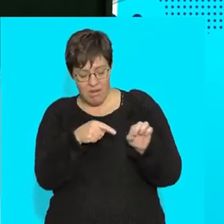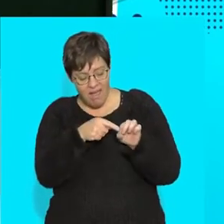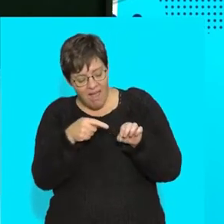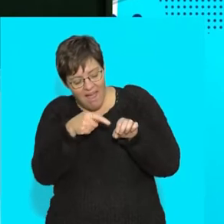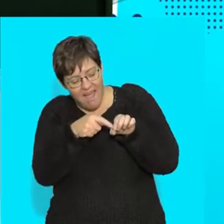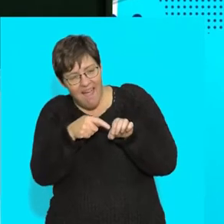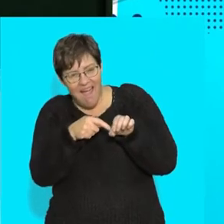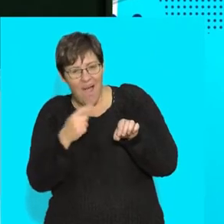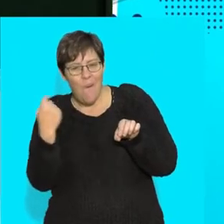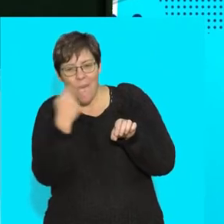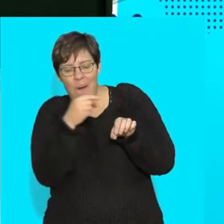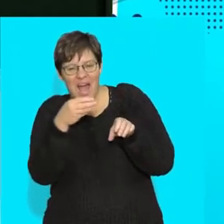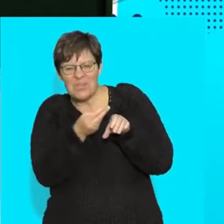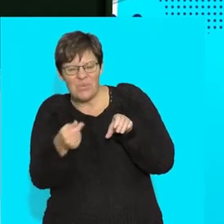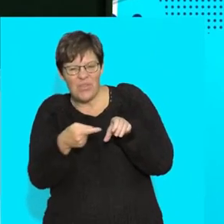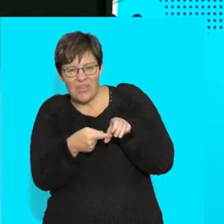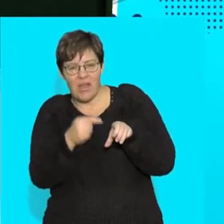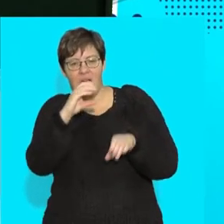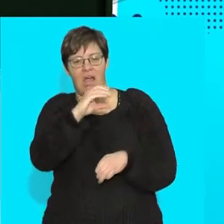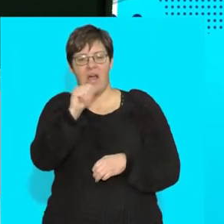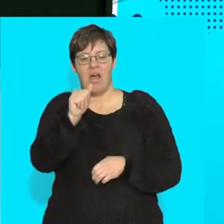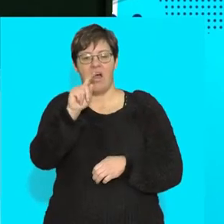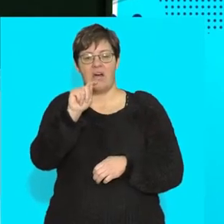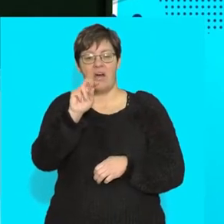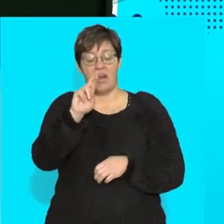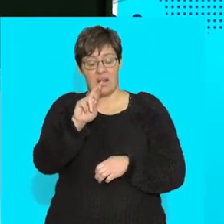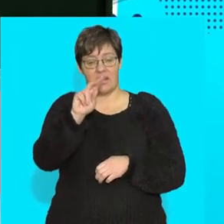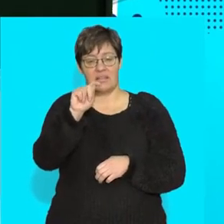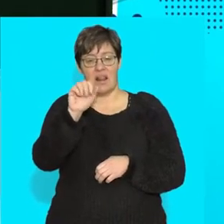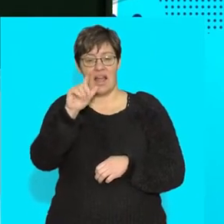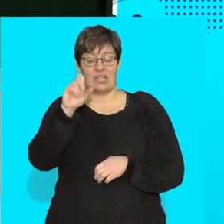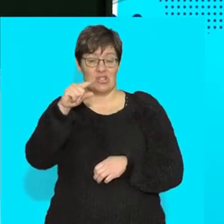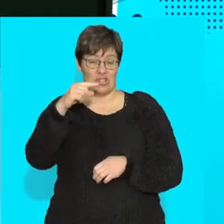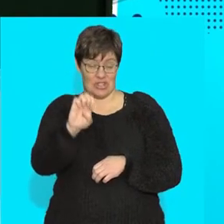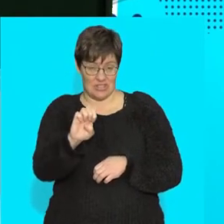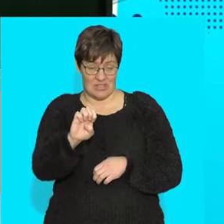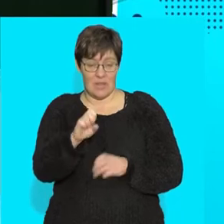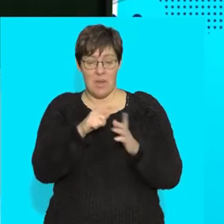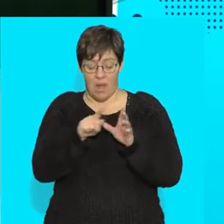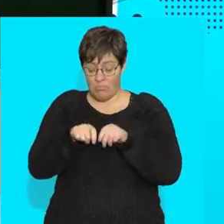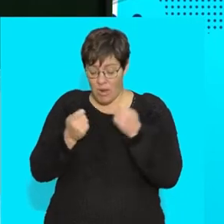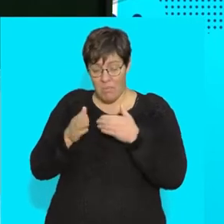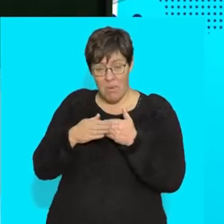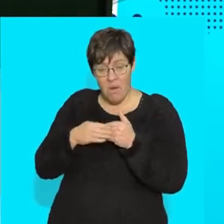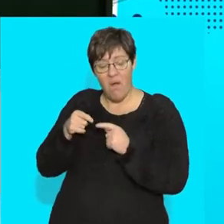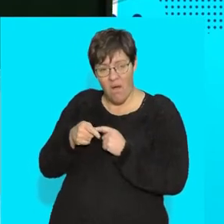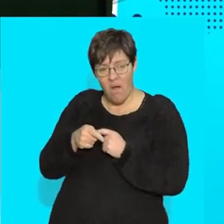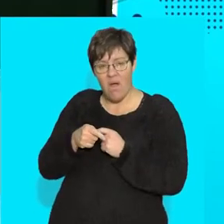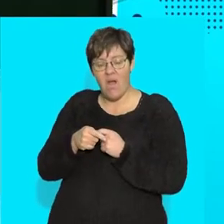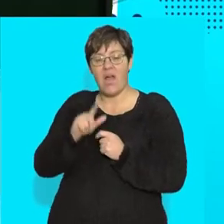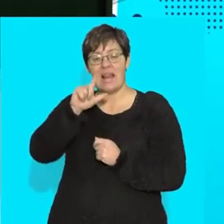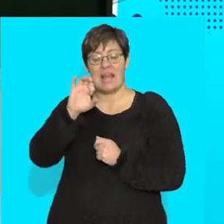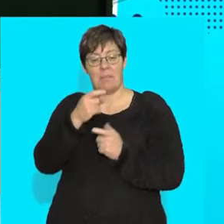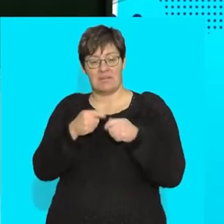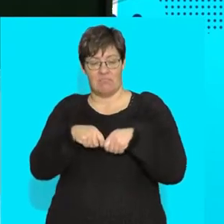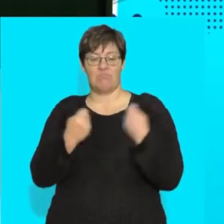right, that nice white smooth stuff is cartilage. And guys, you know what? When I also break the bone, I break the